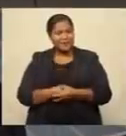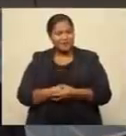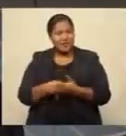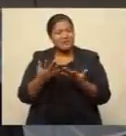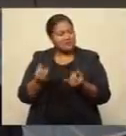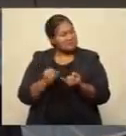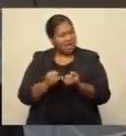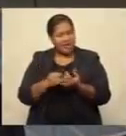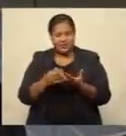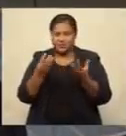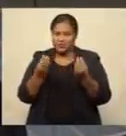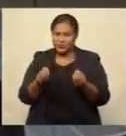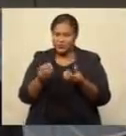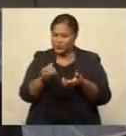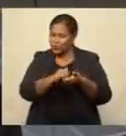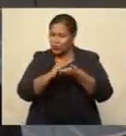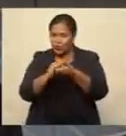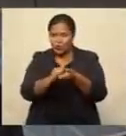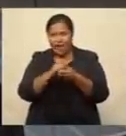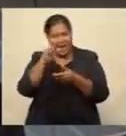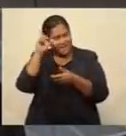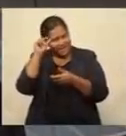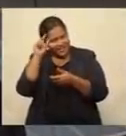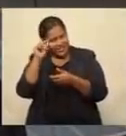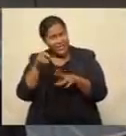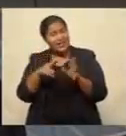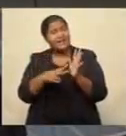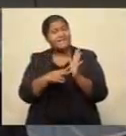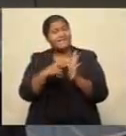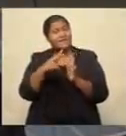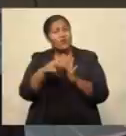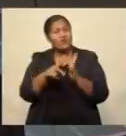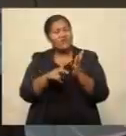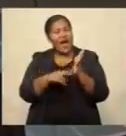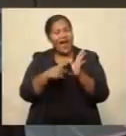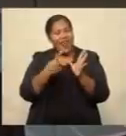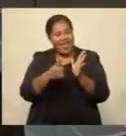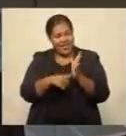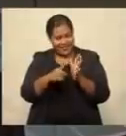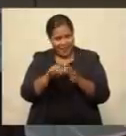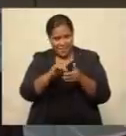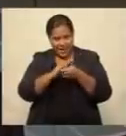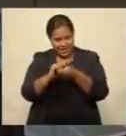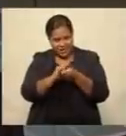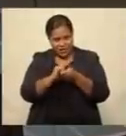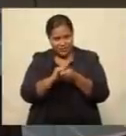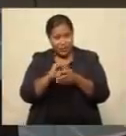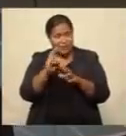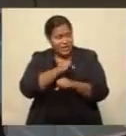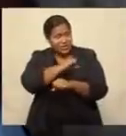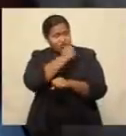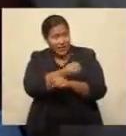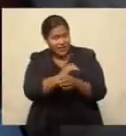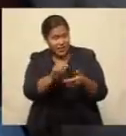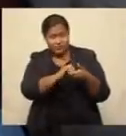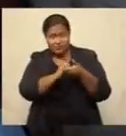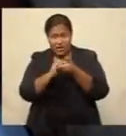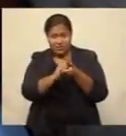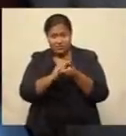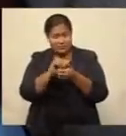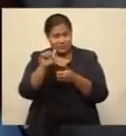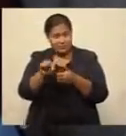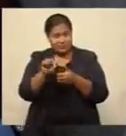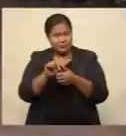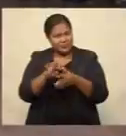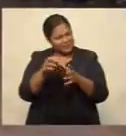value our Fijian Vuvale. You know, um, it is, I think, a strengthening relationship. It is a, a deep